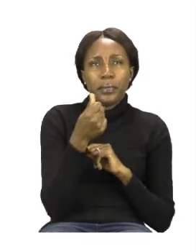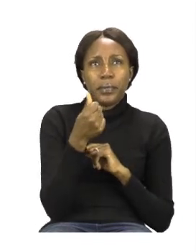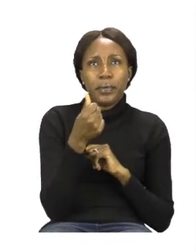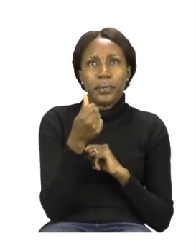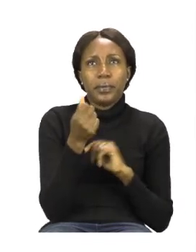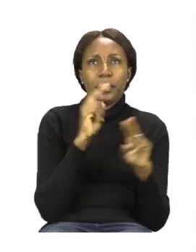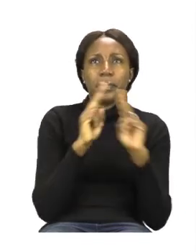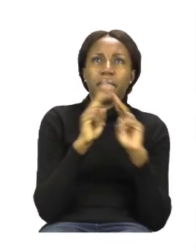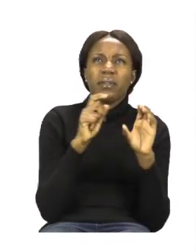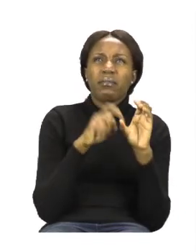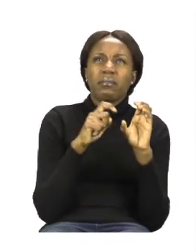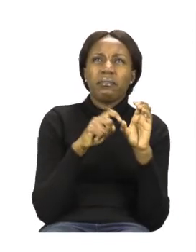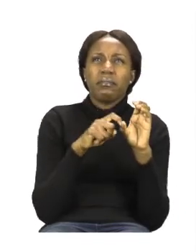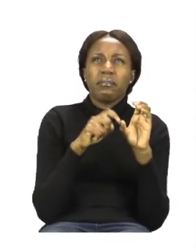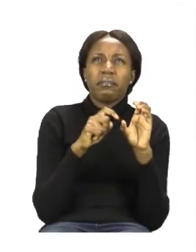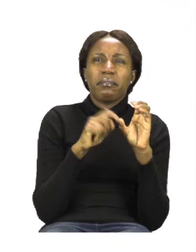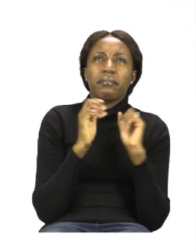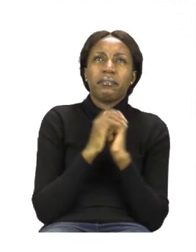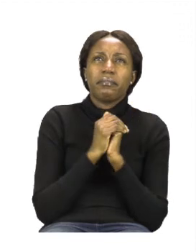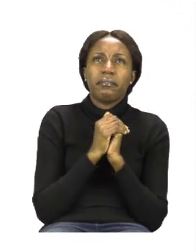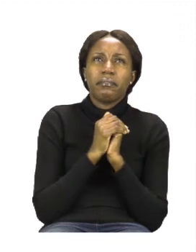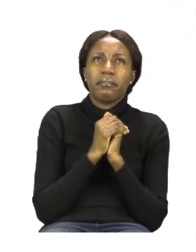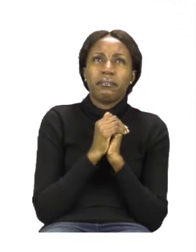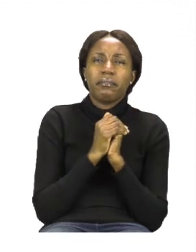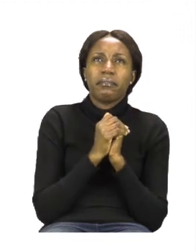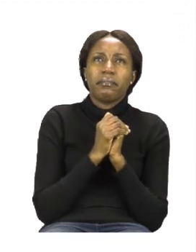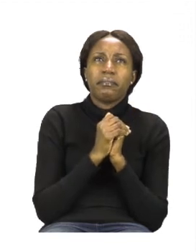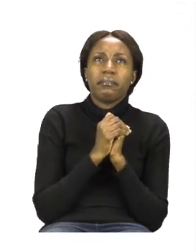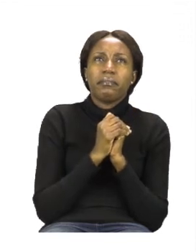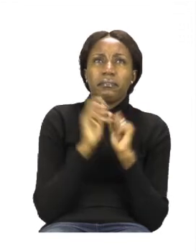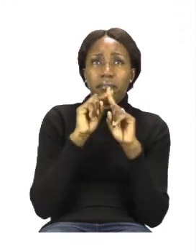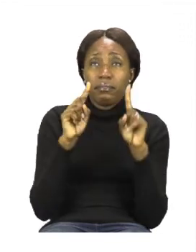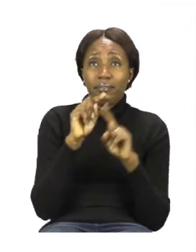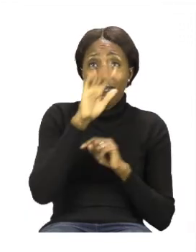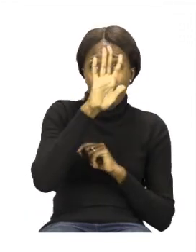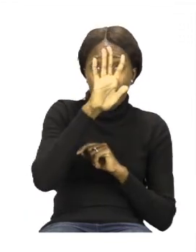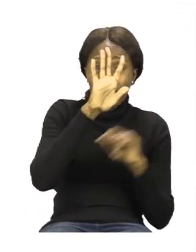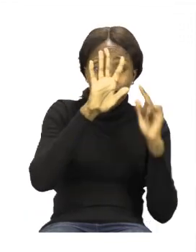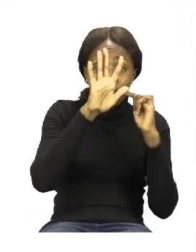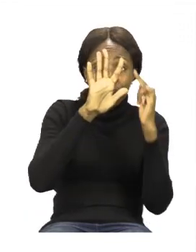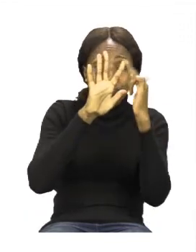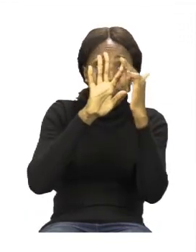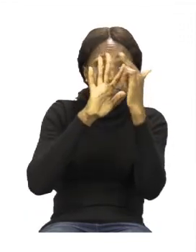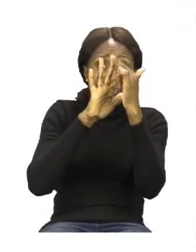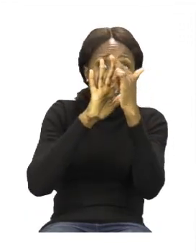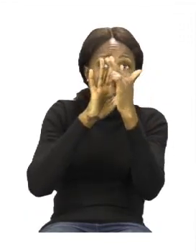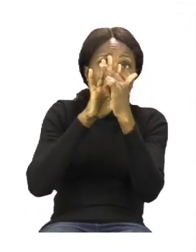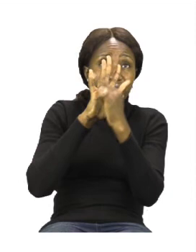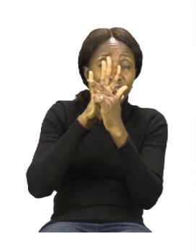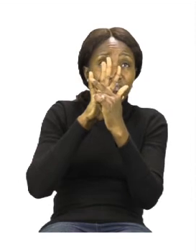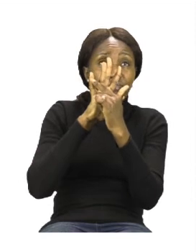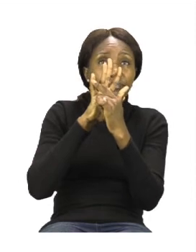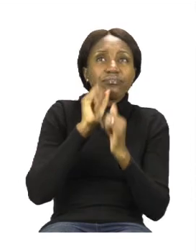coins. Now, there are five types of coins. What we call these coins